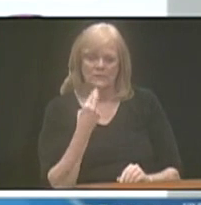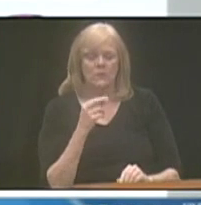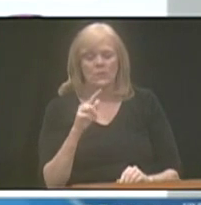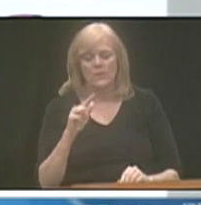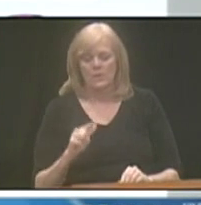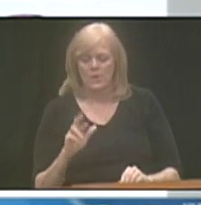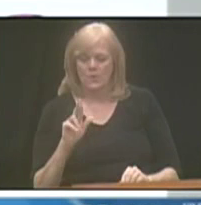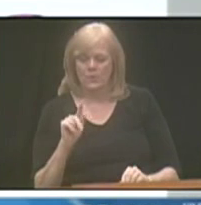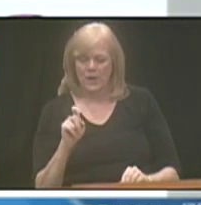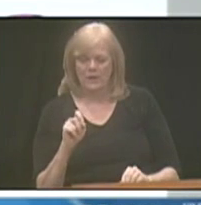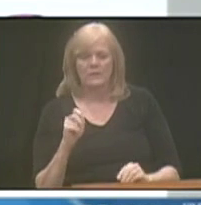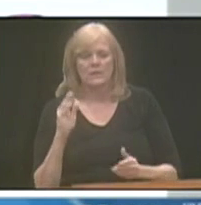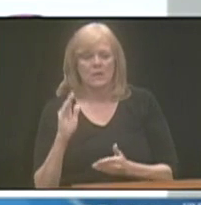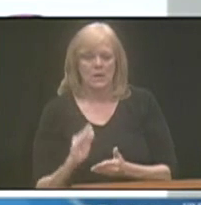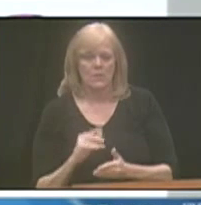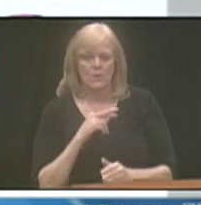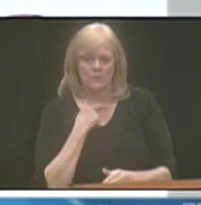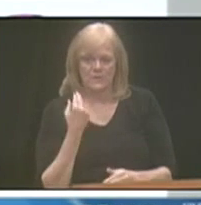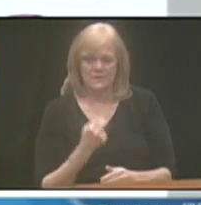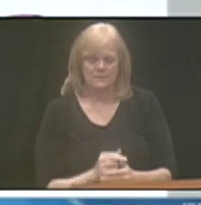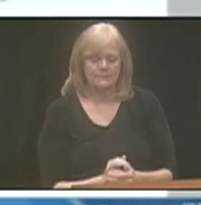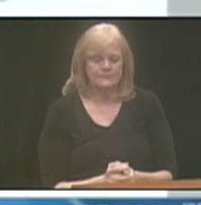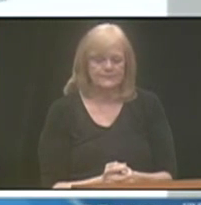or the lower rate of return and the lower risk.